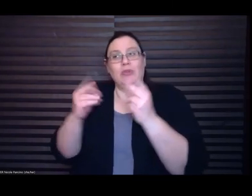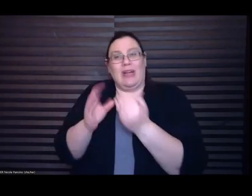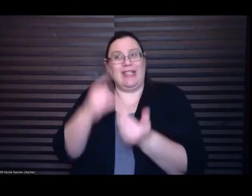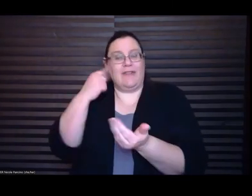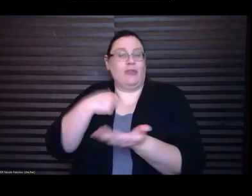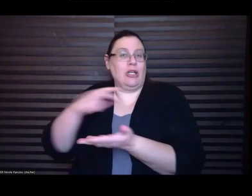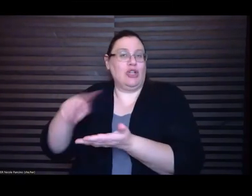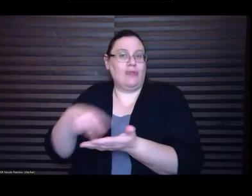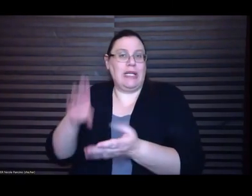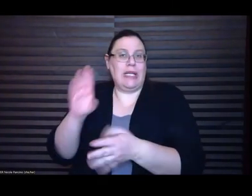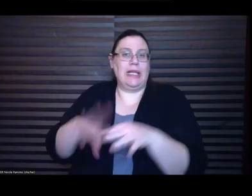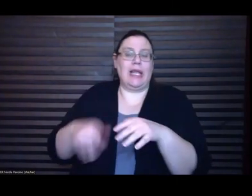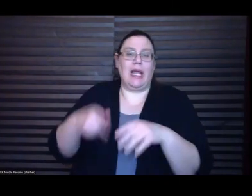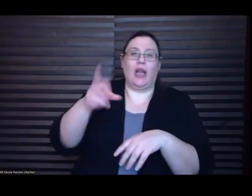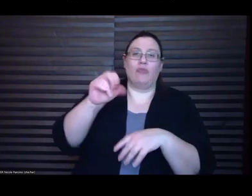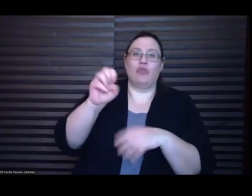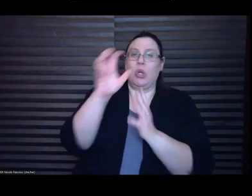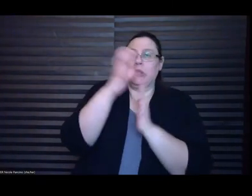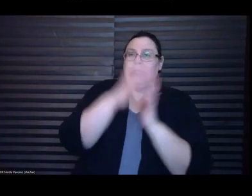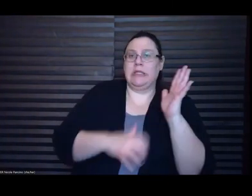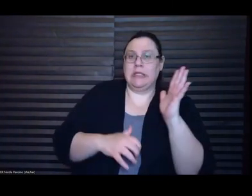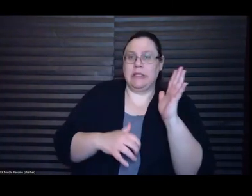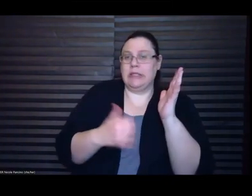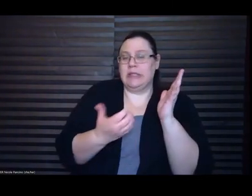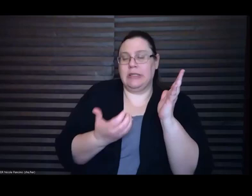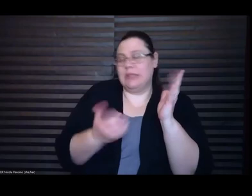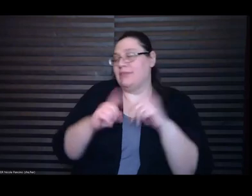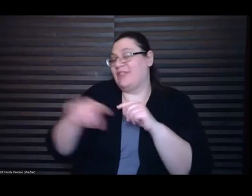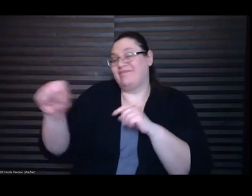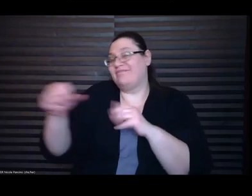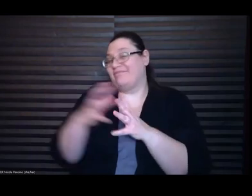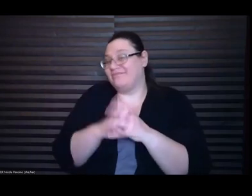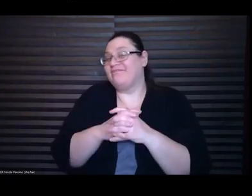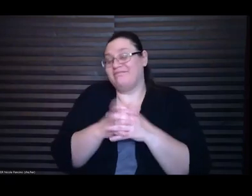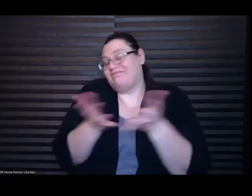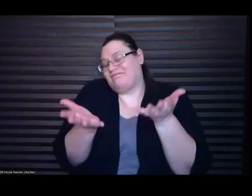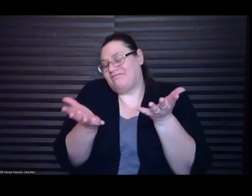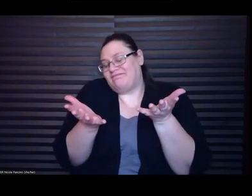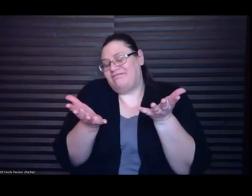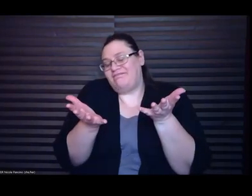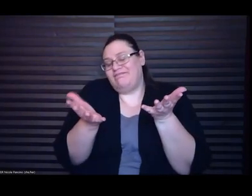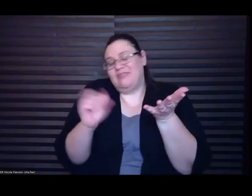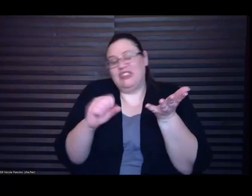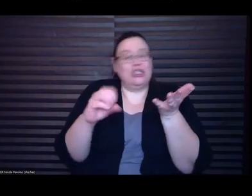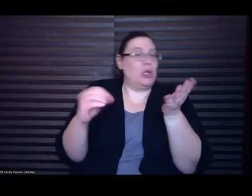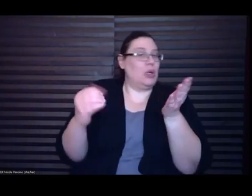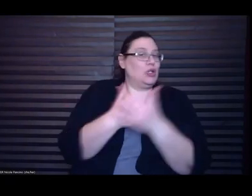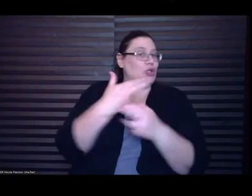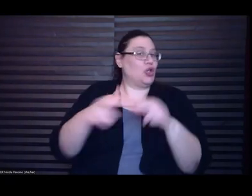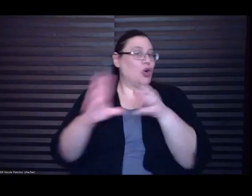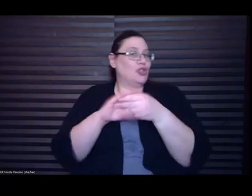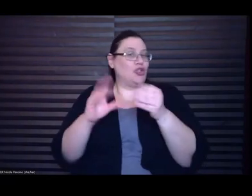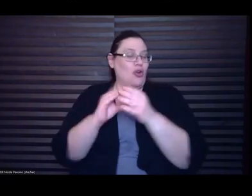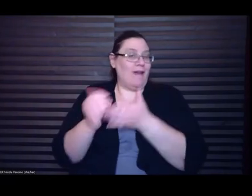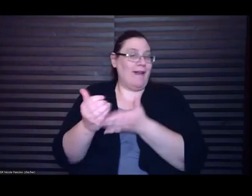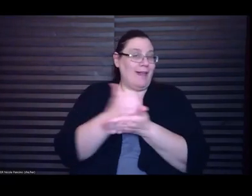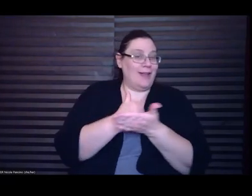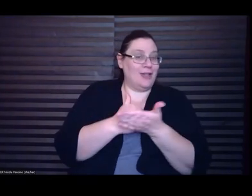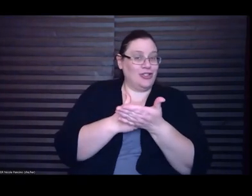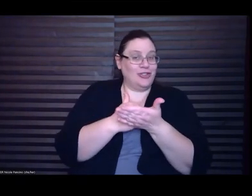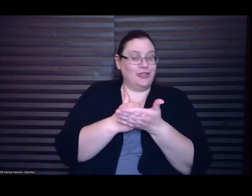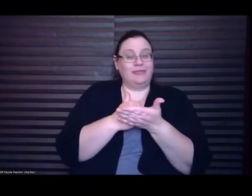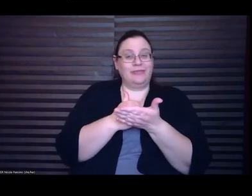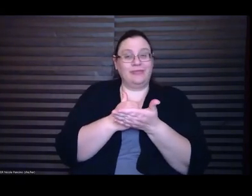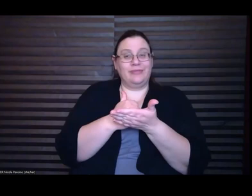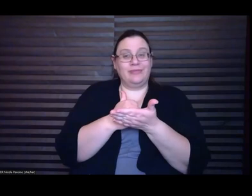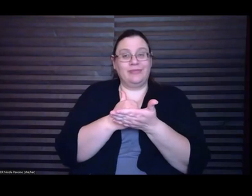so anyway but yeah so new a new short story collection um that hopefully I will finish soon sounds